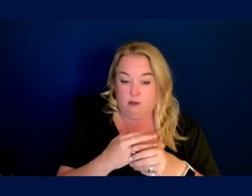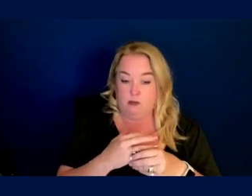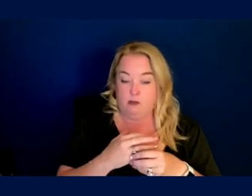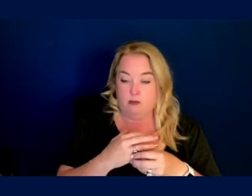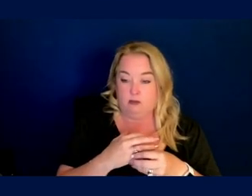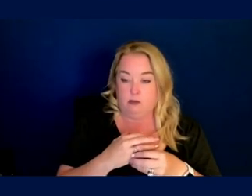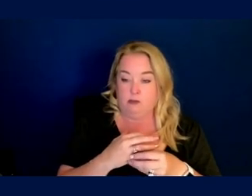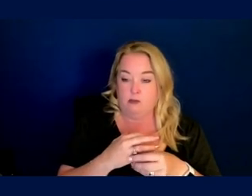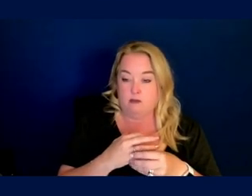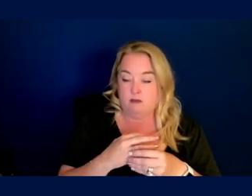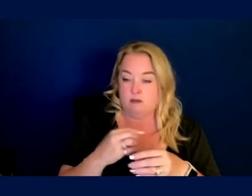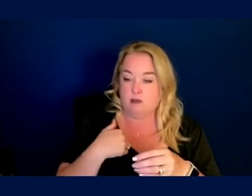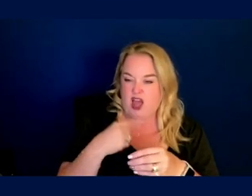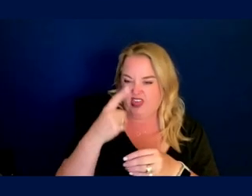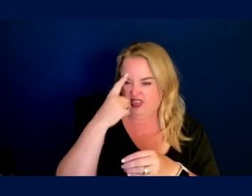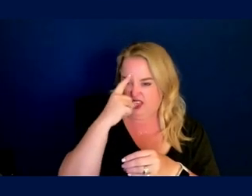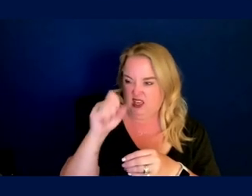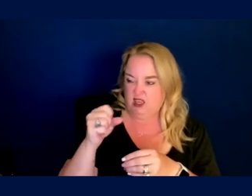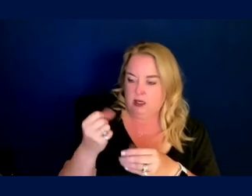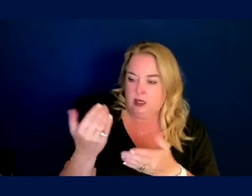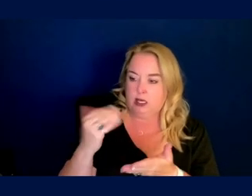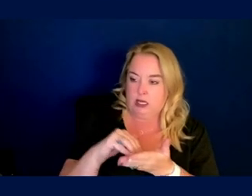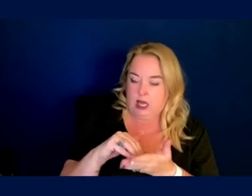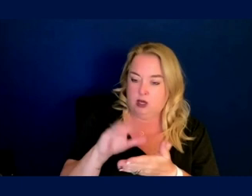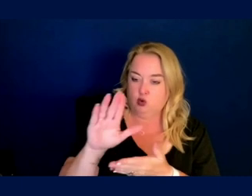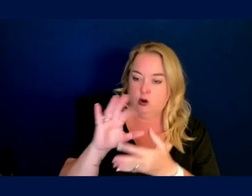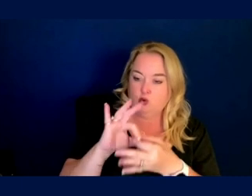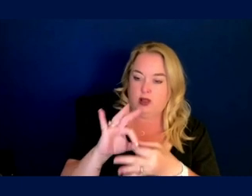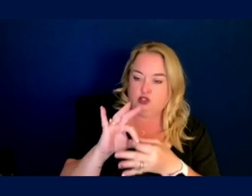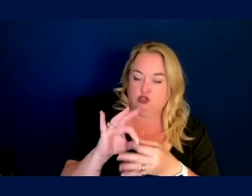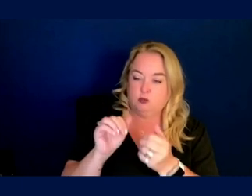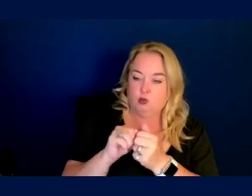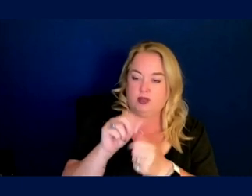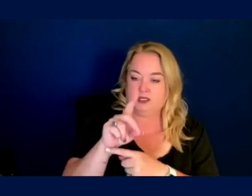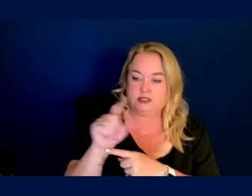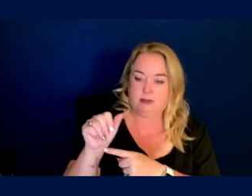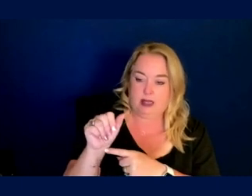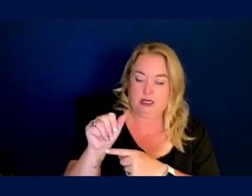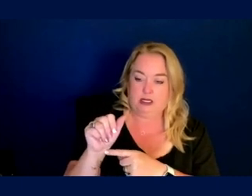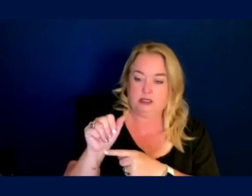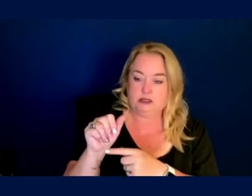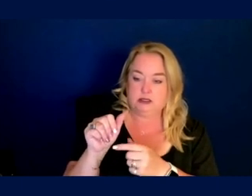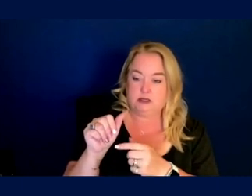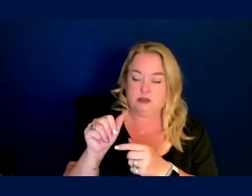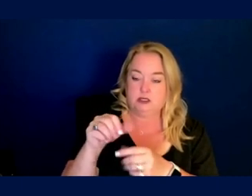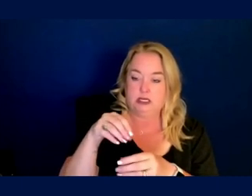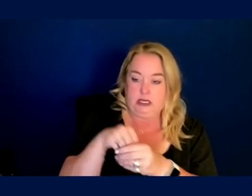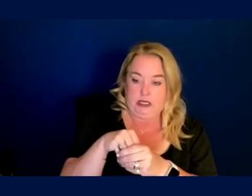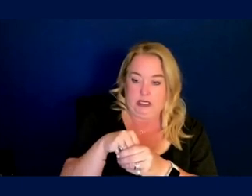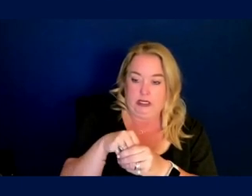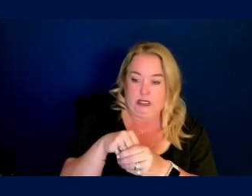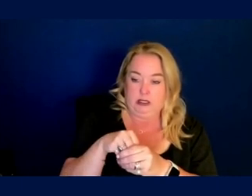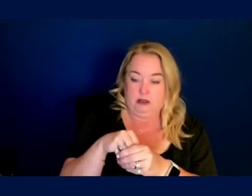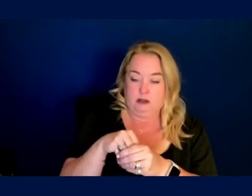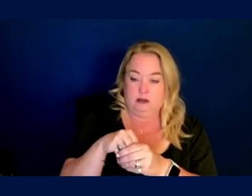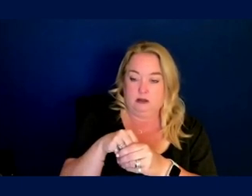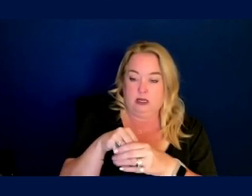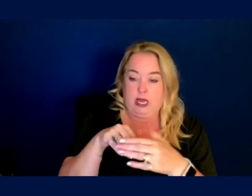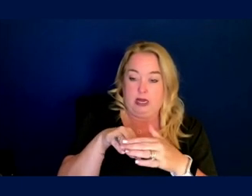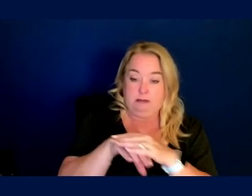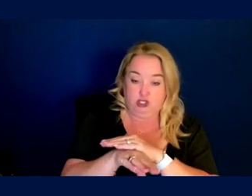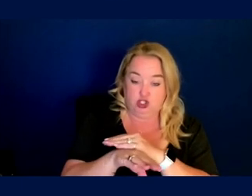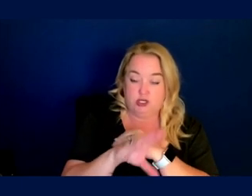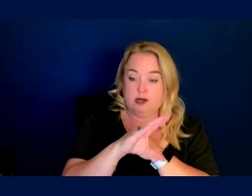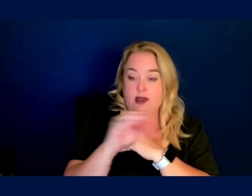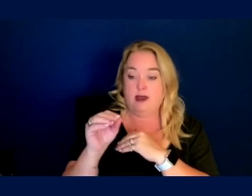I think it comes back around to your relationship to disability within a mission team, within an